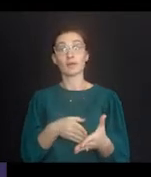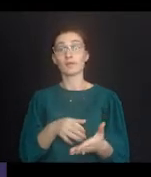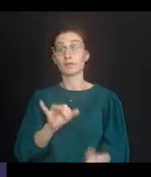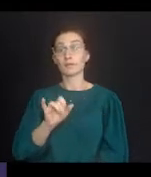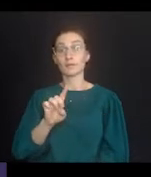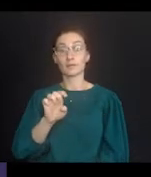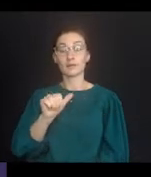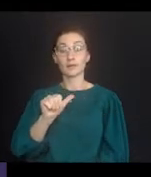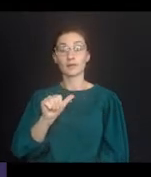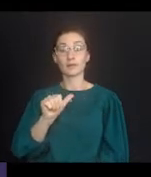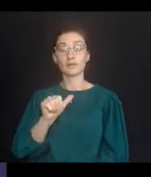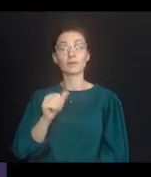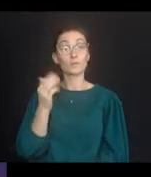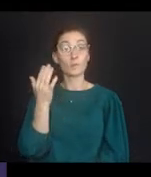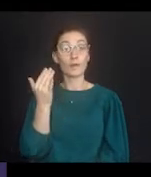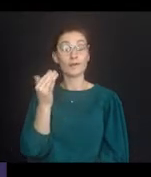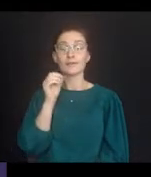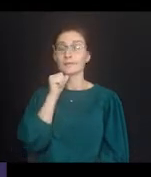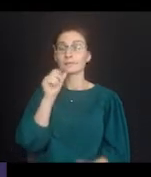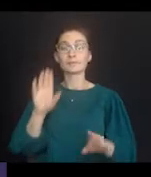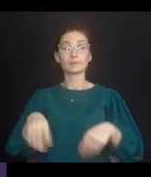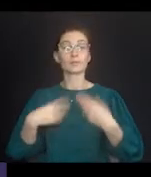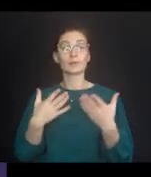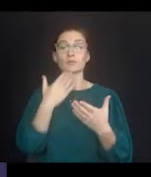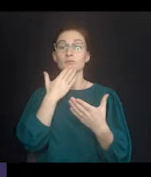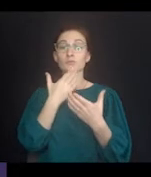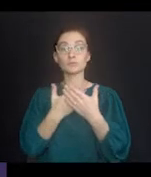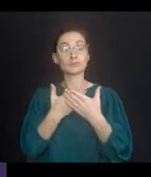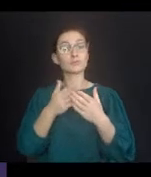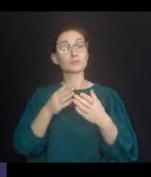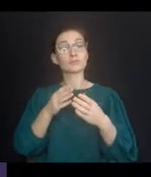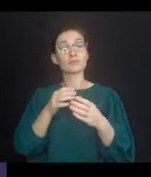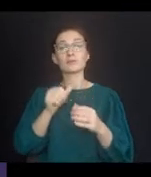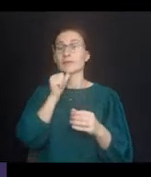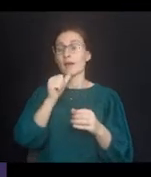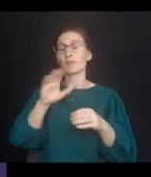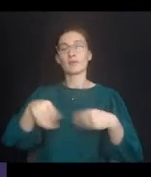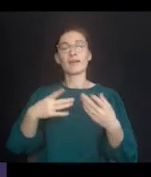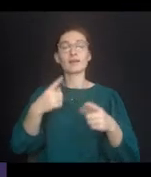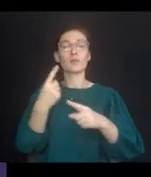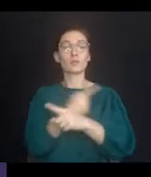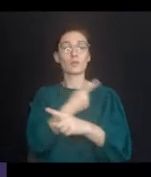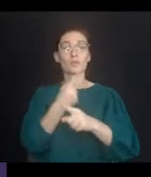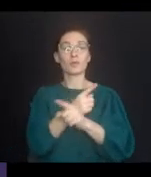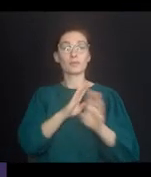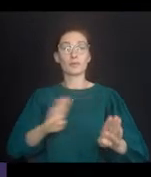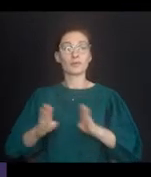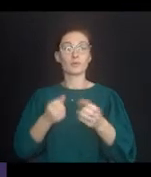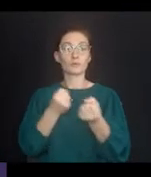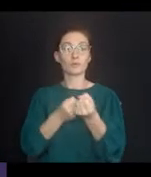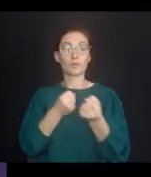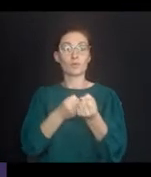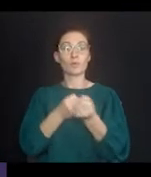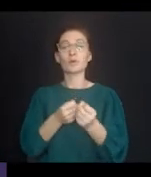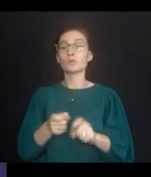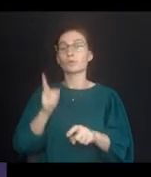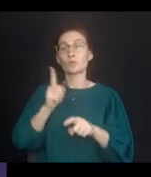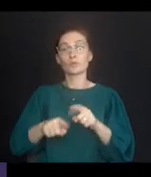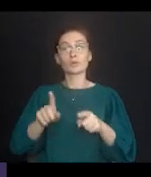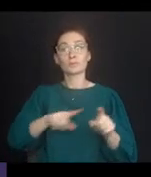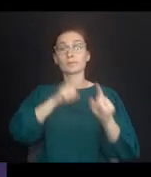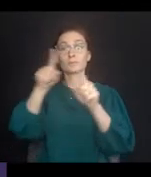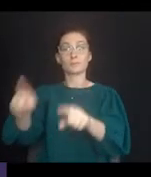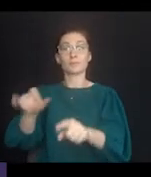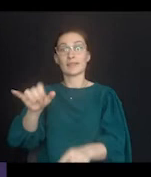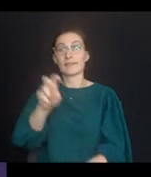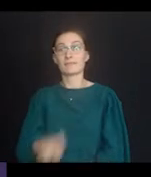violation of the IDEA by failing to provide appropriate behavioral supports to a child that was excluded from attending a good behavior